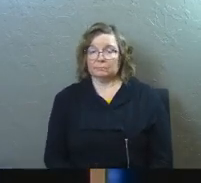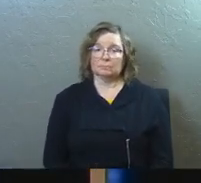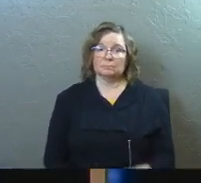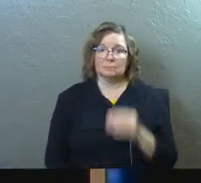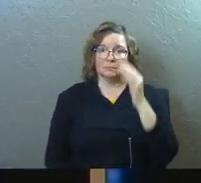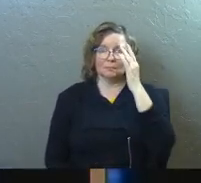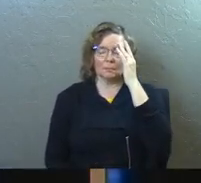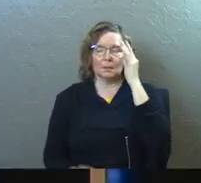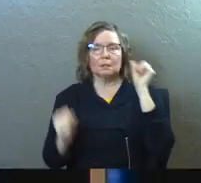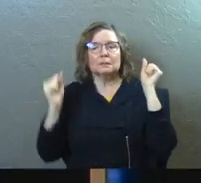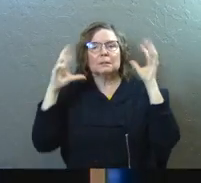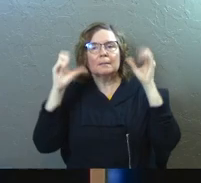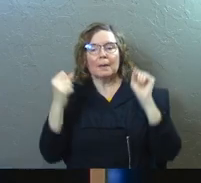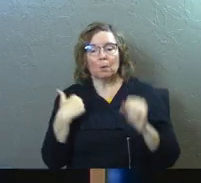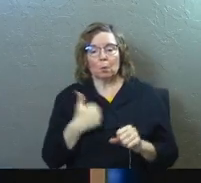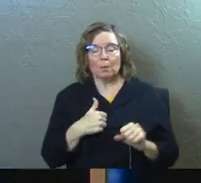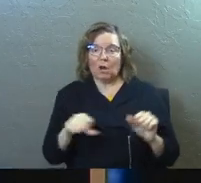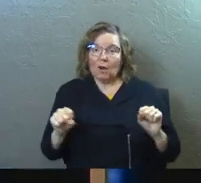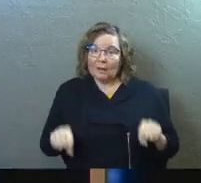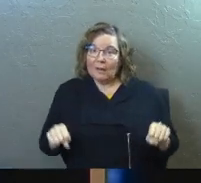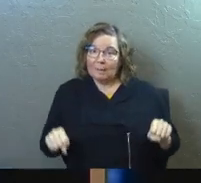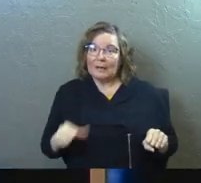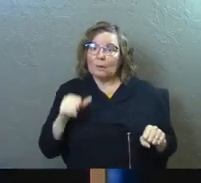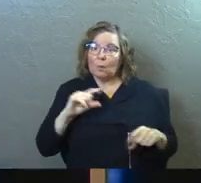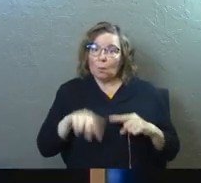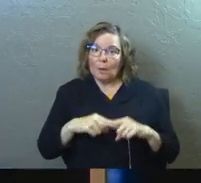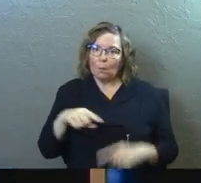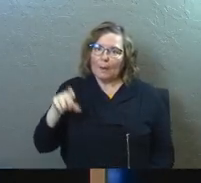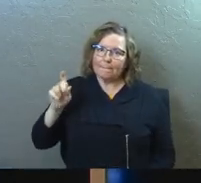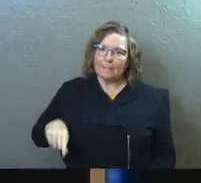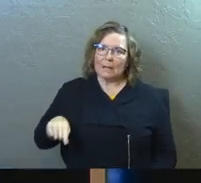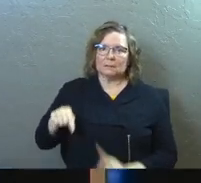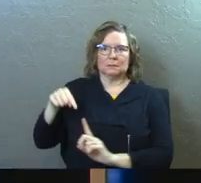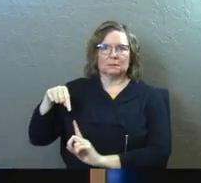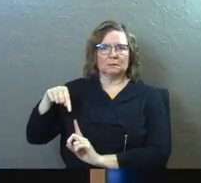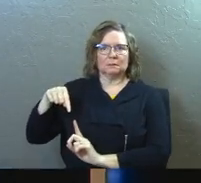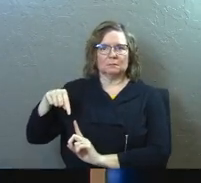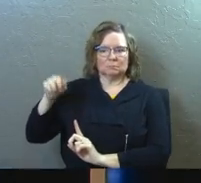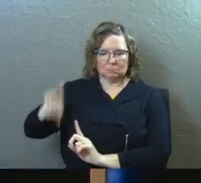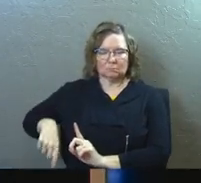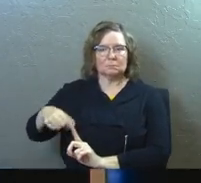It's amazing what we human beings are capable of when we must do it.